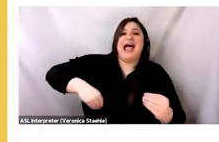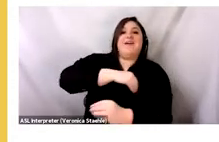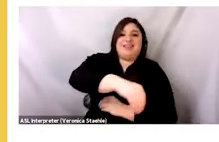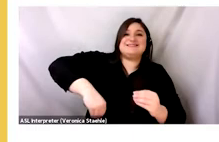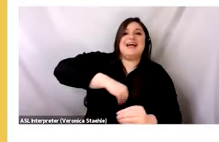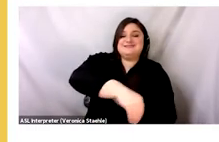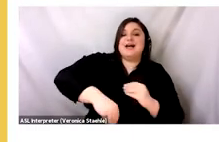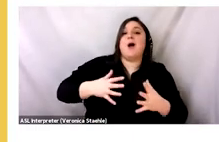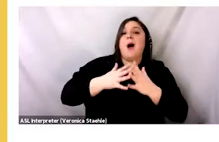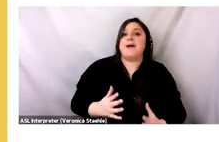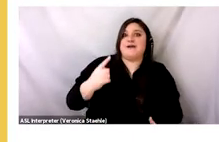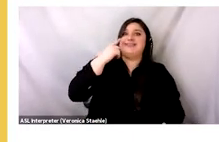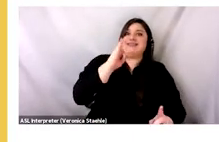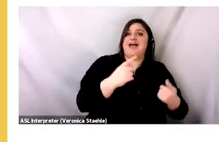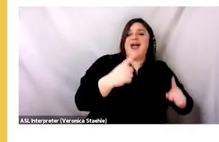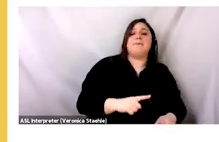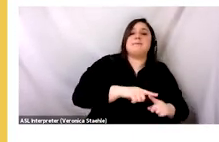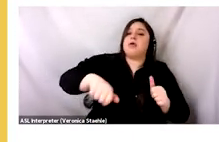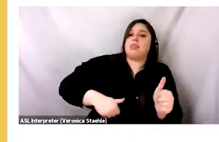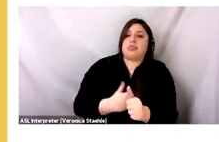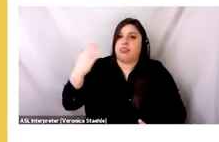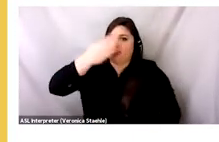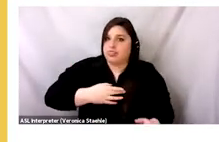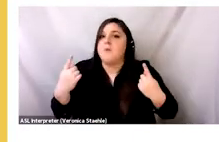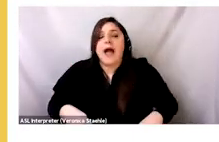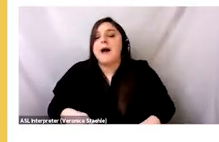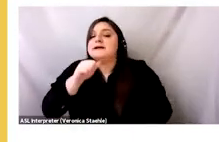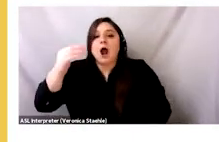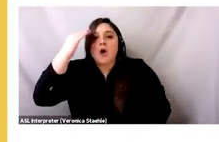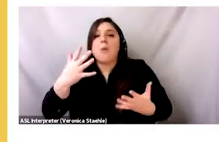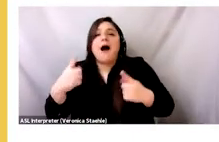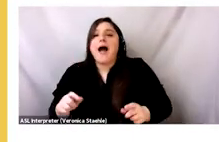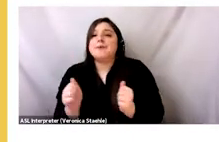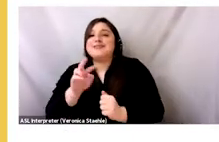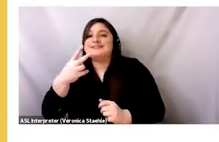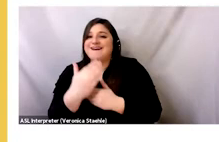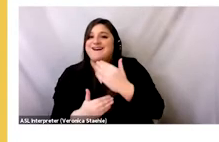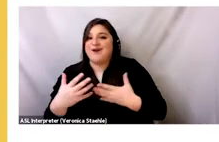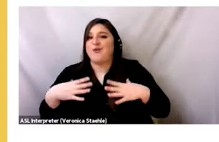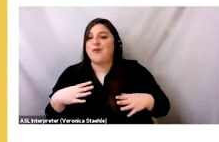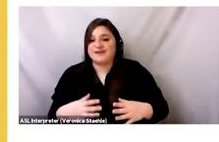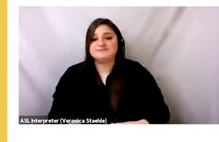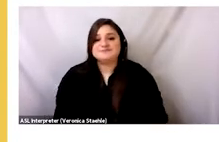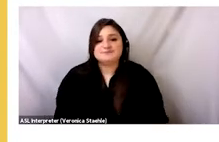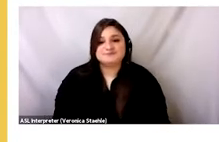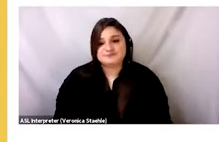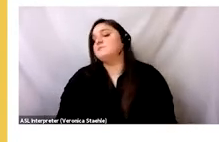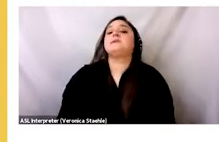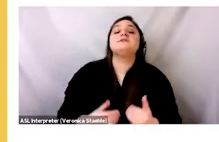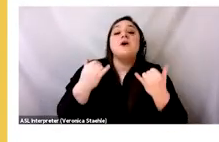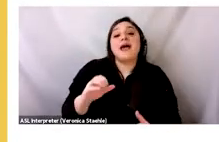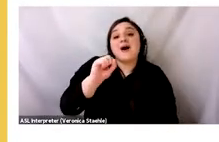colonization, wearing Western-style clothing signaled proximity to power, and this greatly influenced how the secondhand clothing